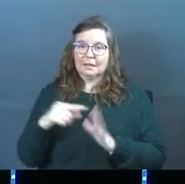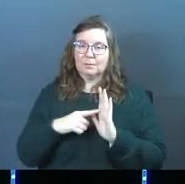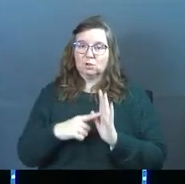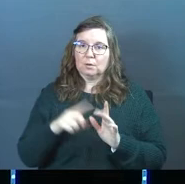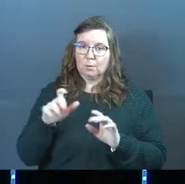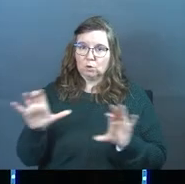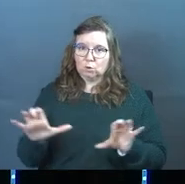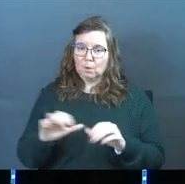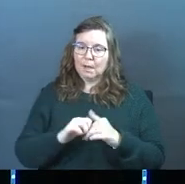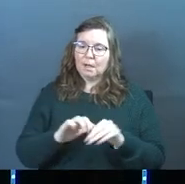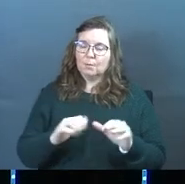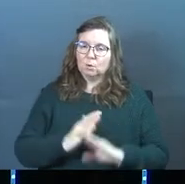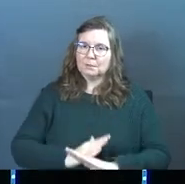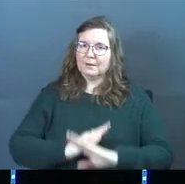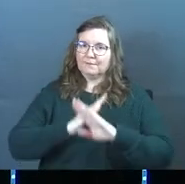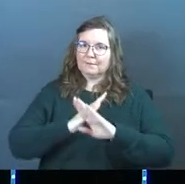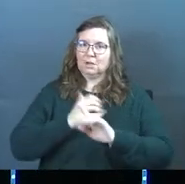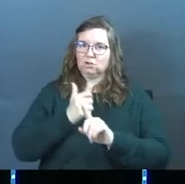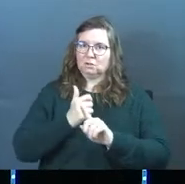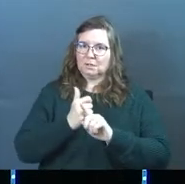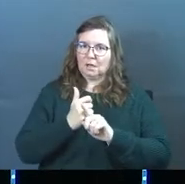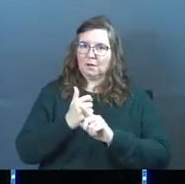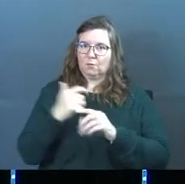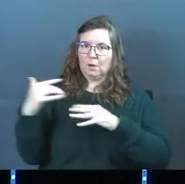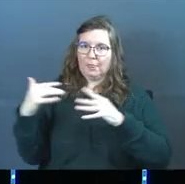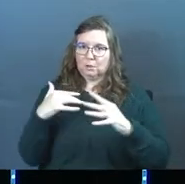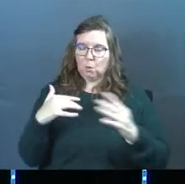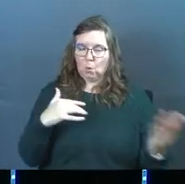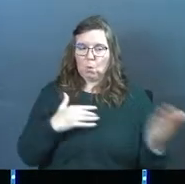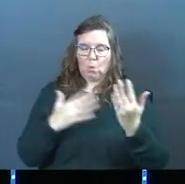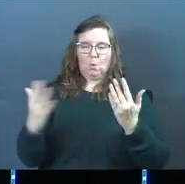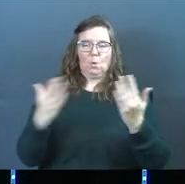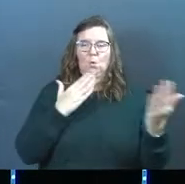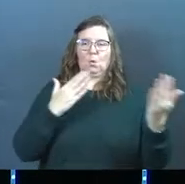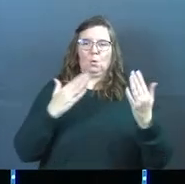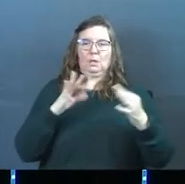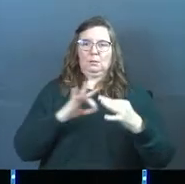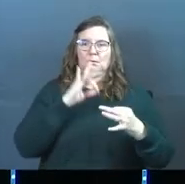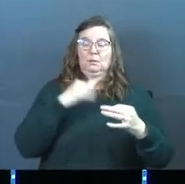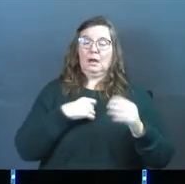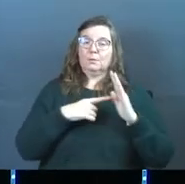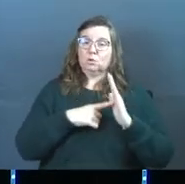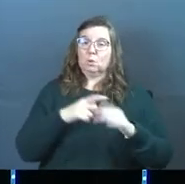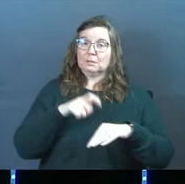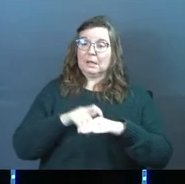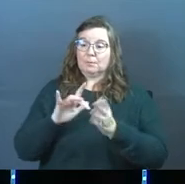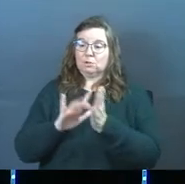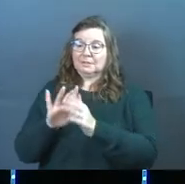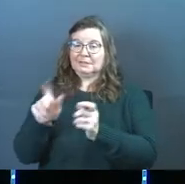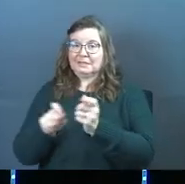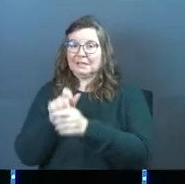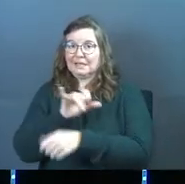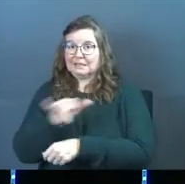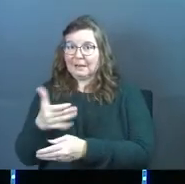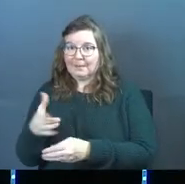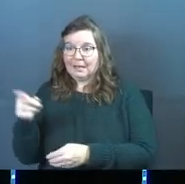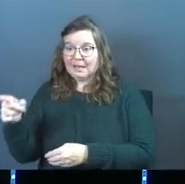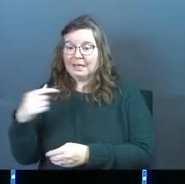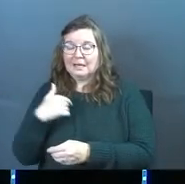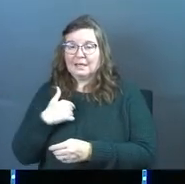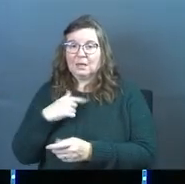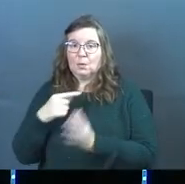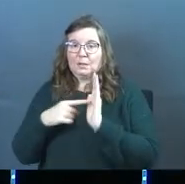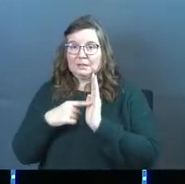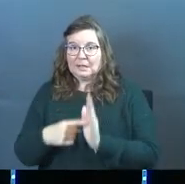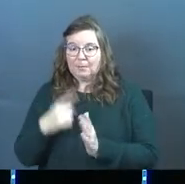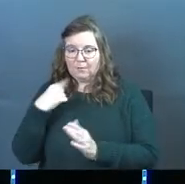to do and how you're supposed to defend yourself in this war because it is a war. Then I'm going to show you a time when Jesus did the exact same thing, and he was